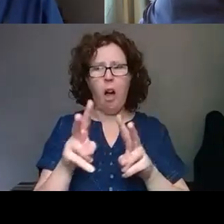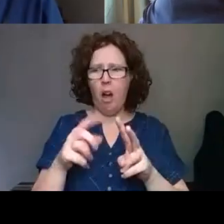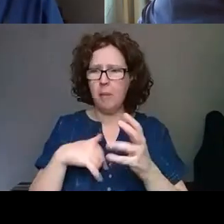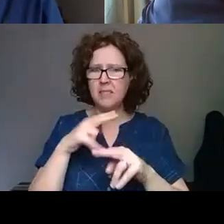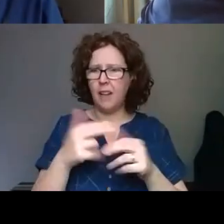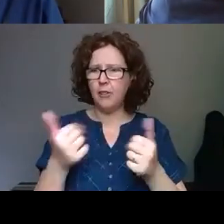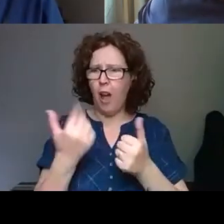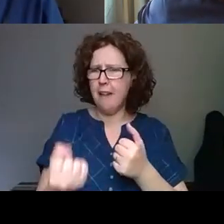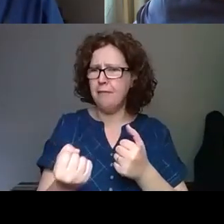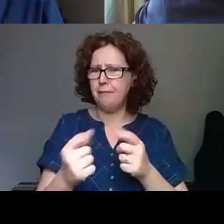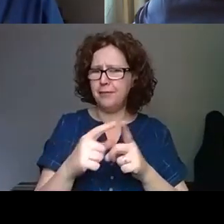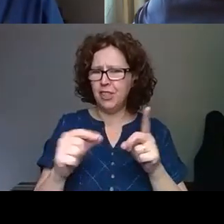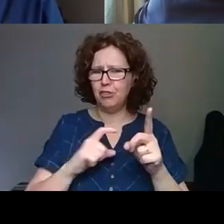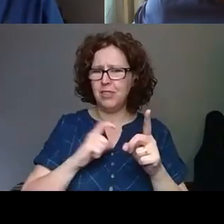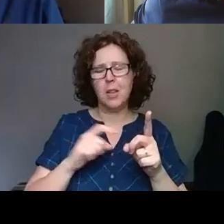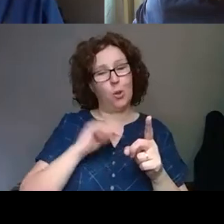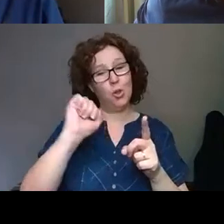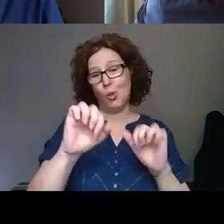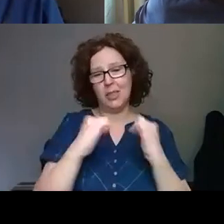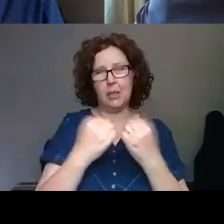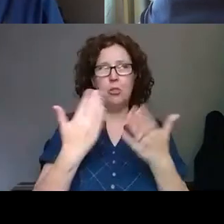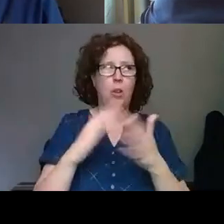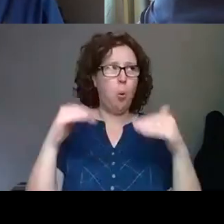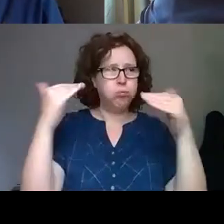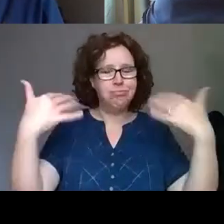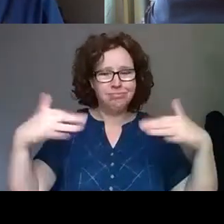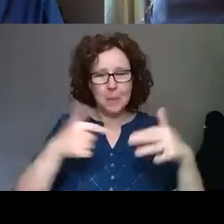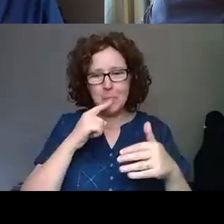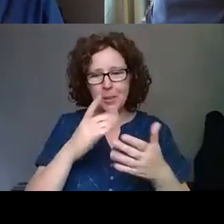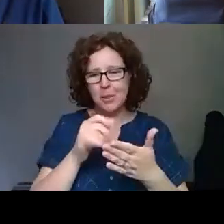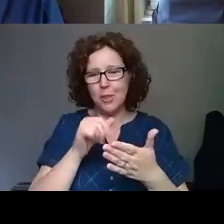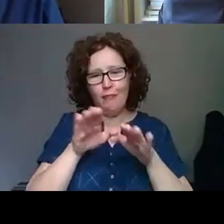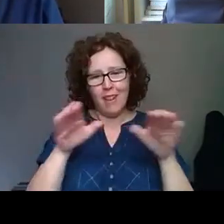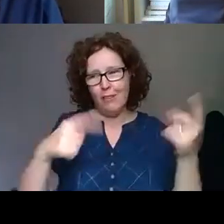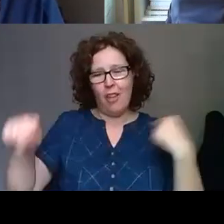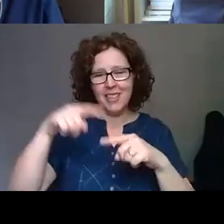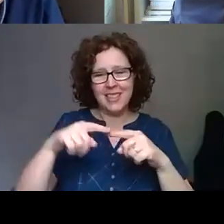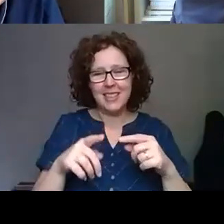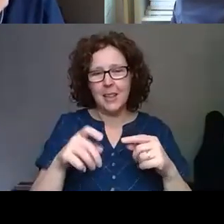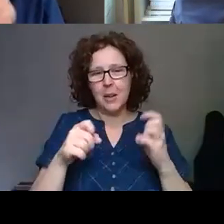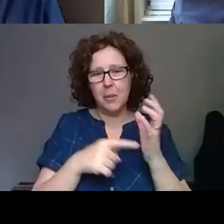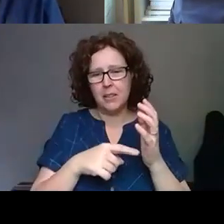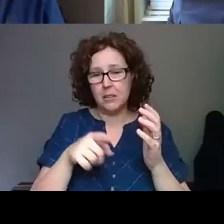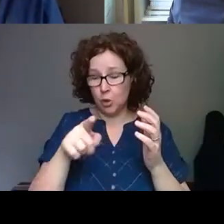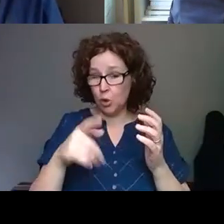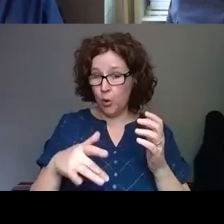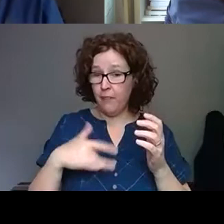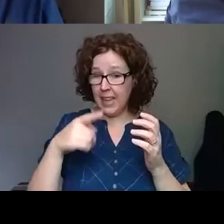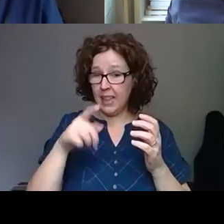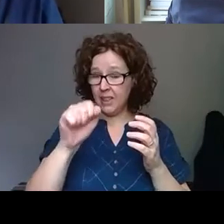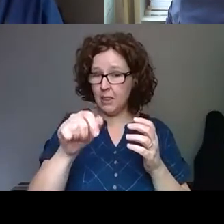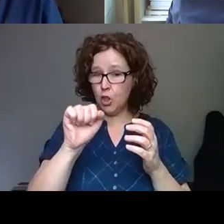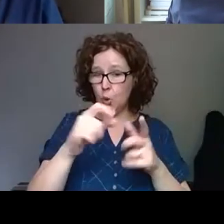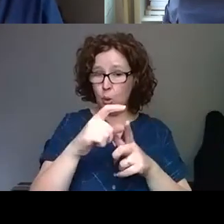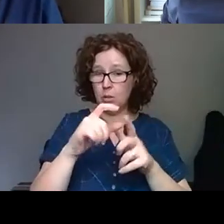already had? know, yours is quite an exceptional team. So this may be an unfair example. But do you think you and your team are developing